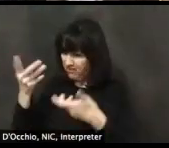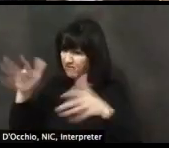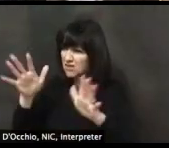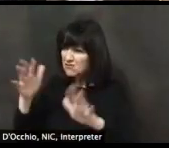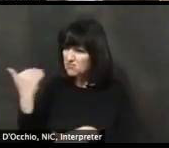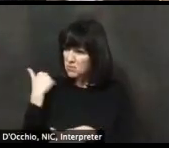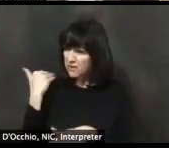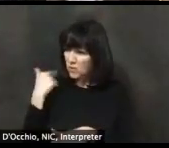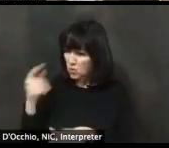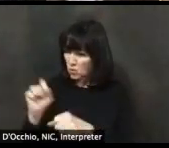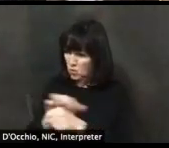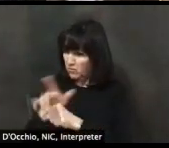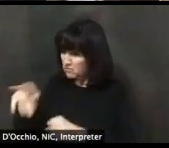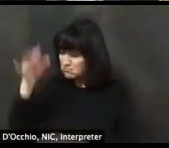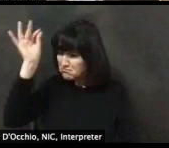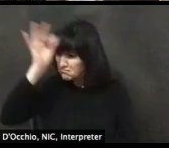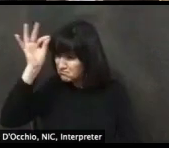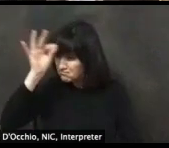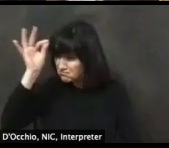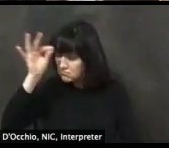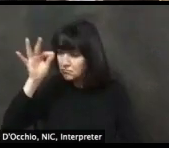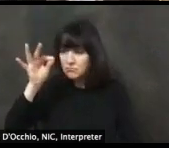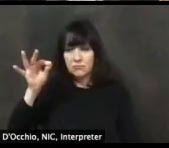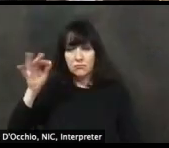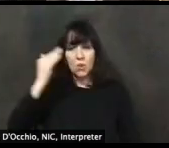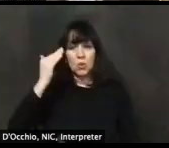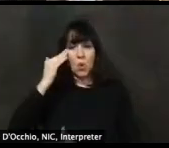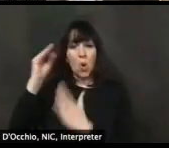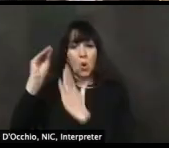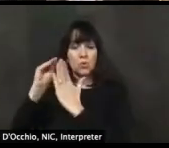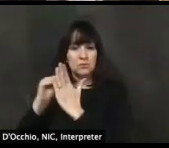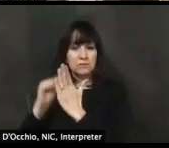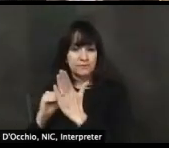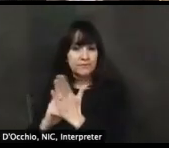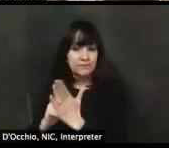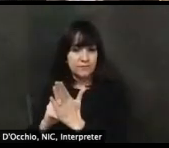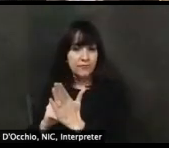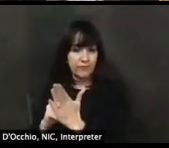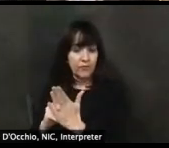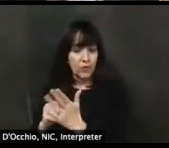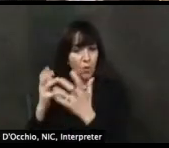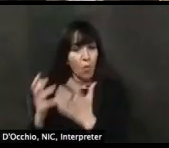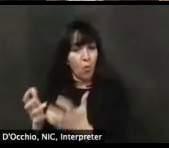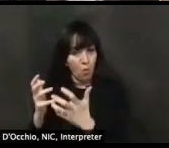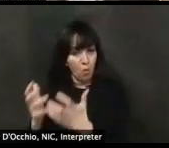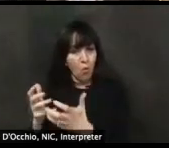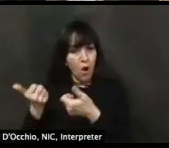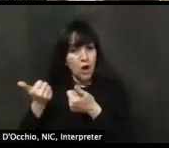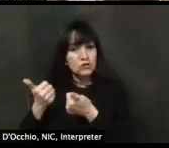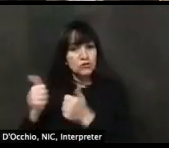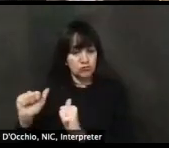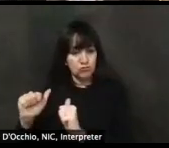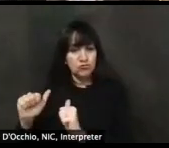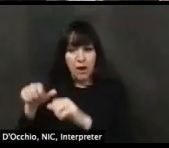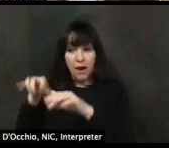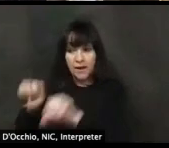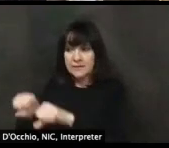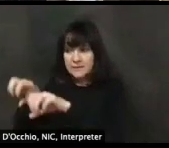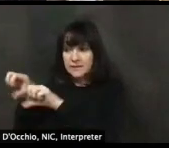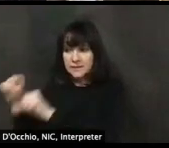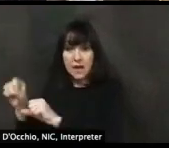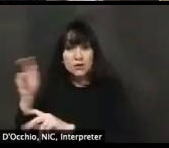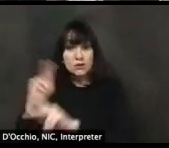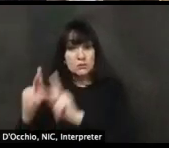below one by cat catching people who have the infection and keeping them isolated and catching